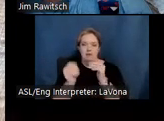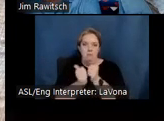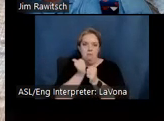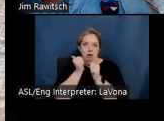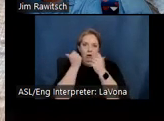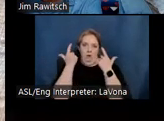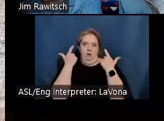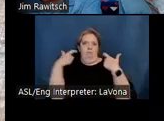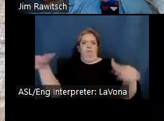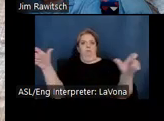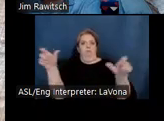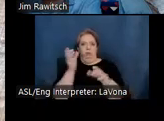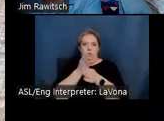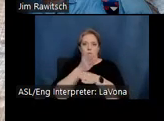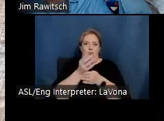project.